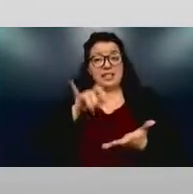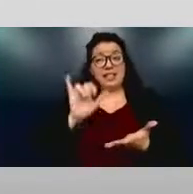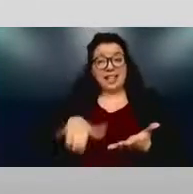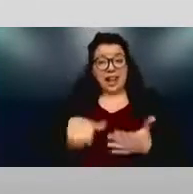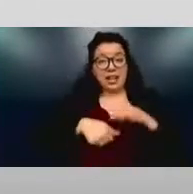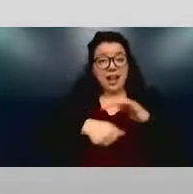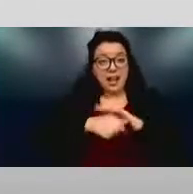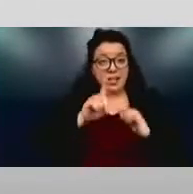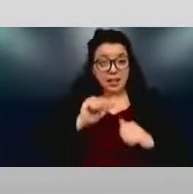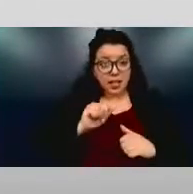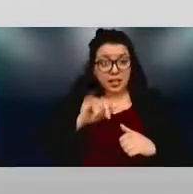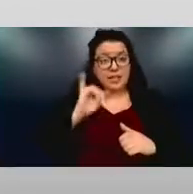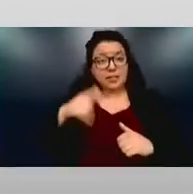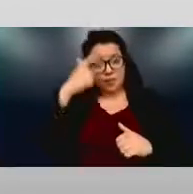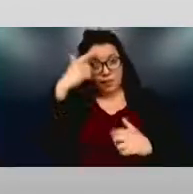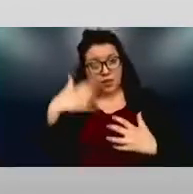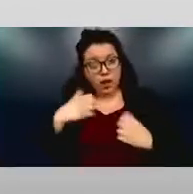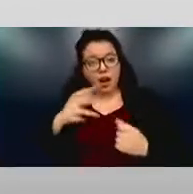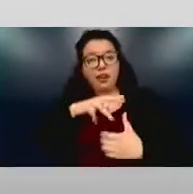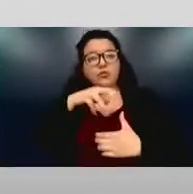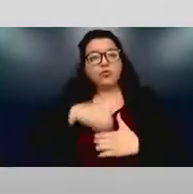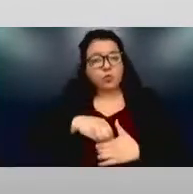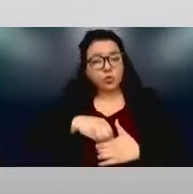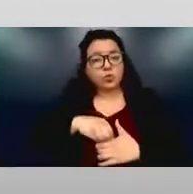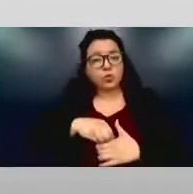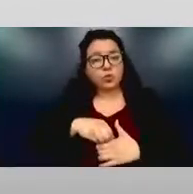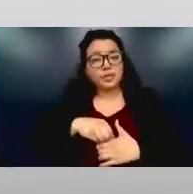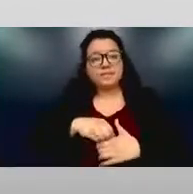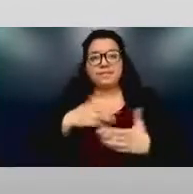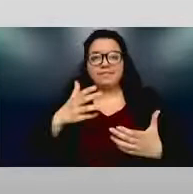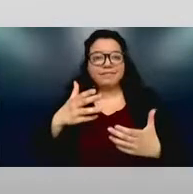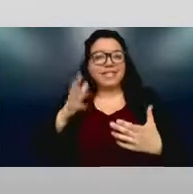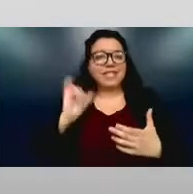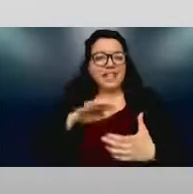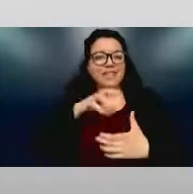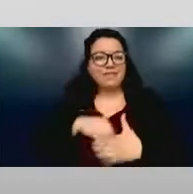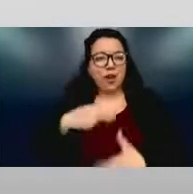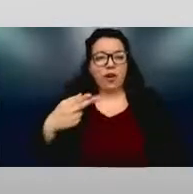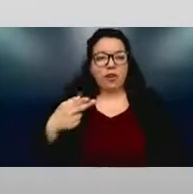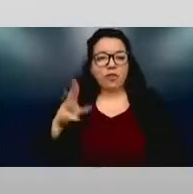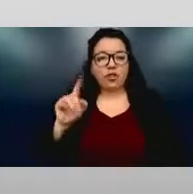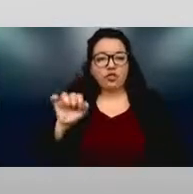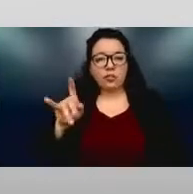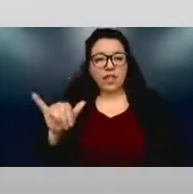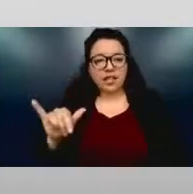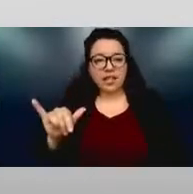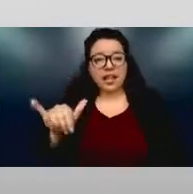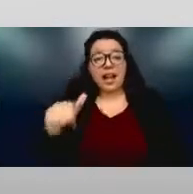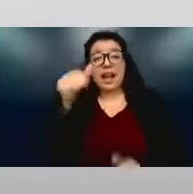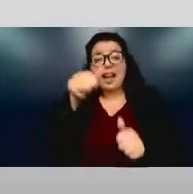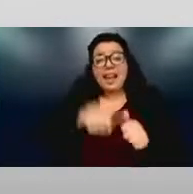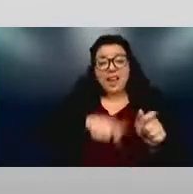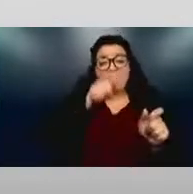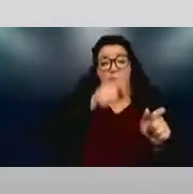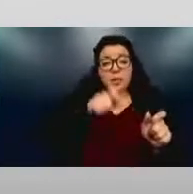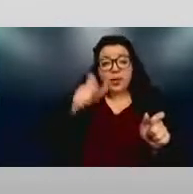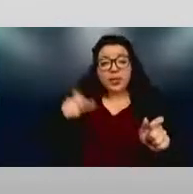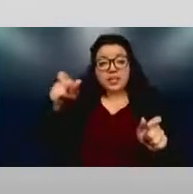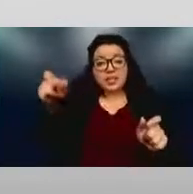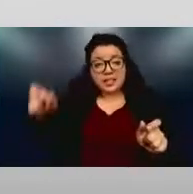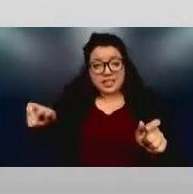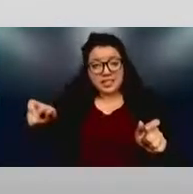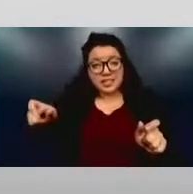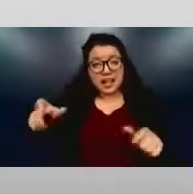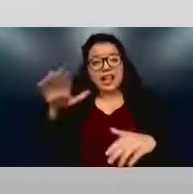Every single one of us exists on some, and I'll use the word spectrum, right? Some spectrum here of disabled